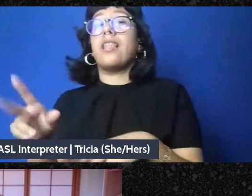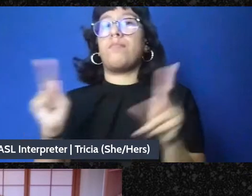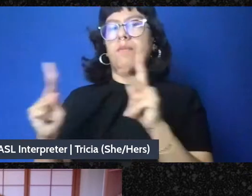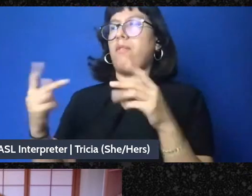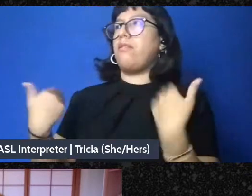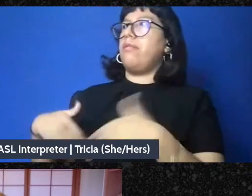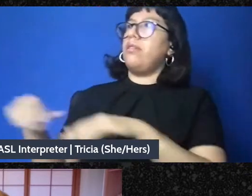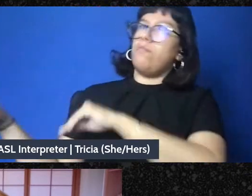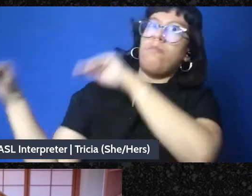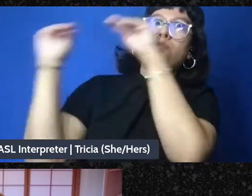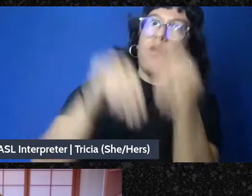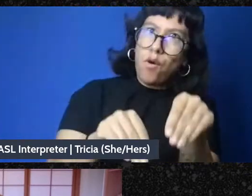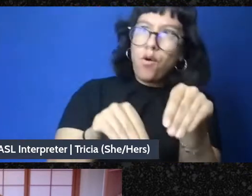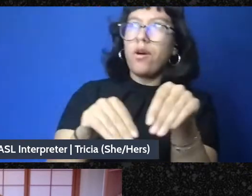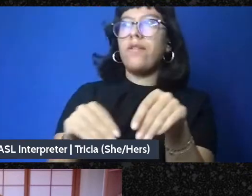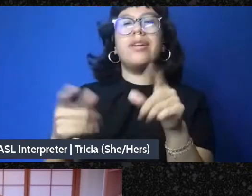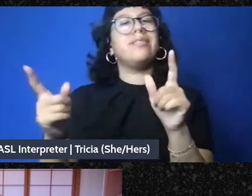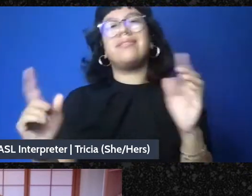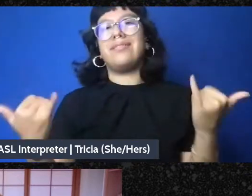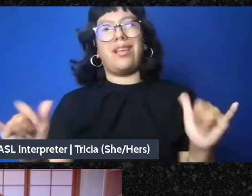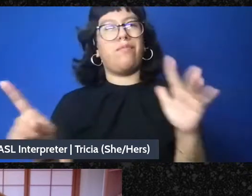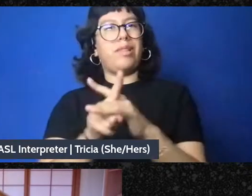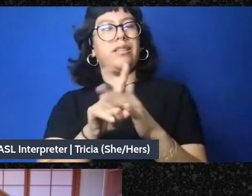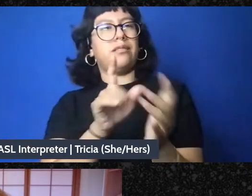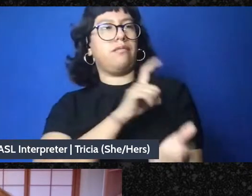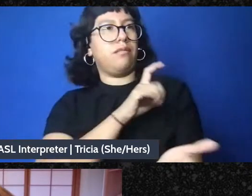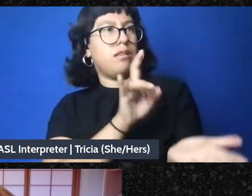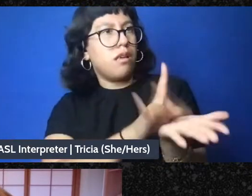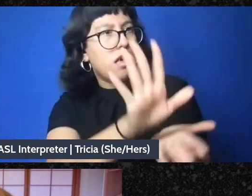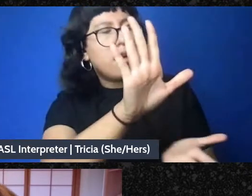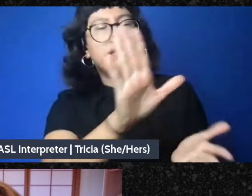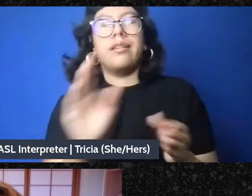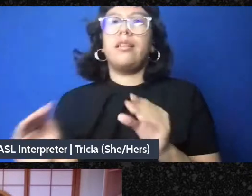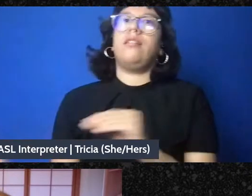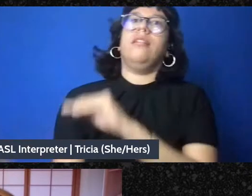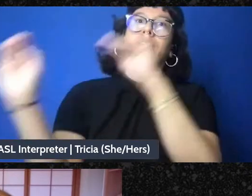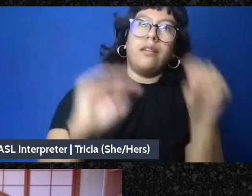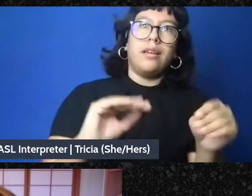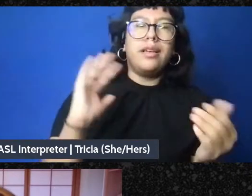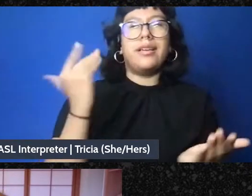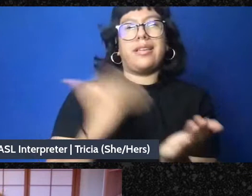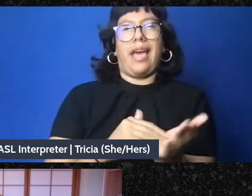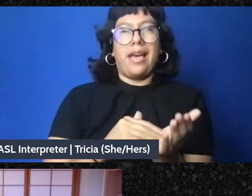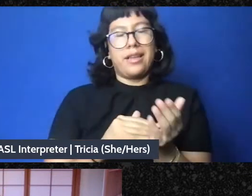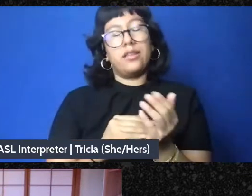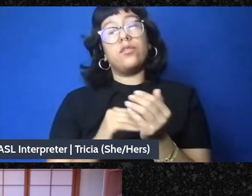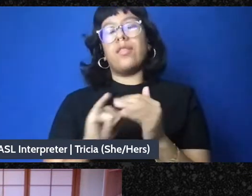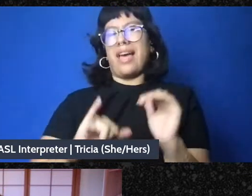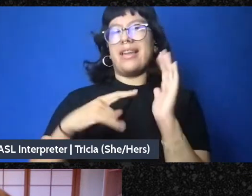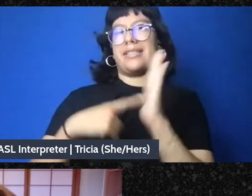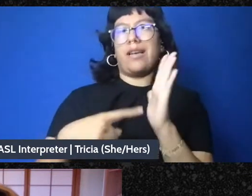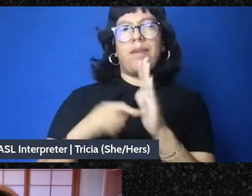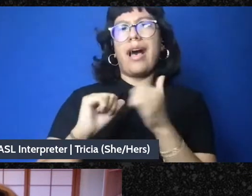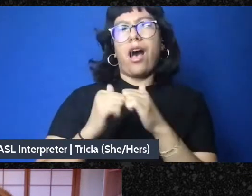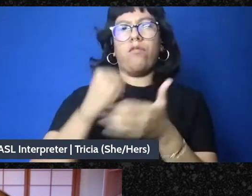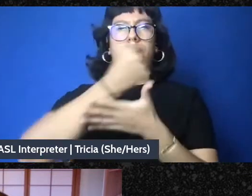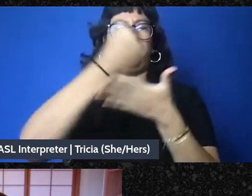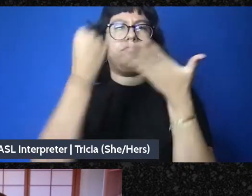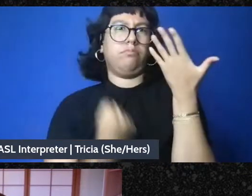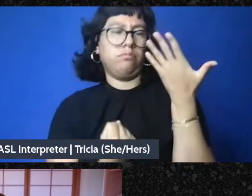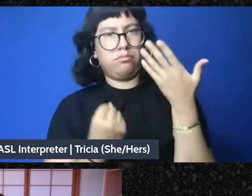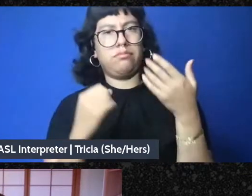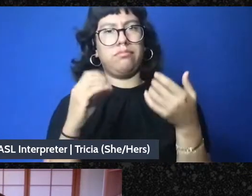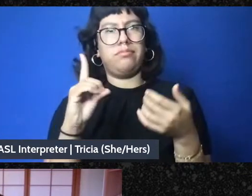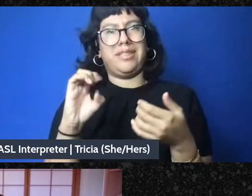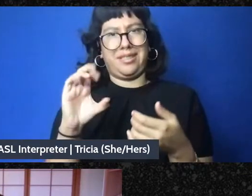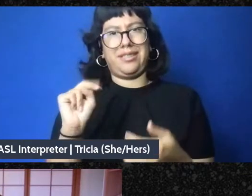be evicted from. Right? And so, just as an example of what I think it means to design for decentralization is